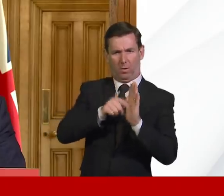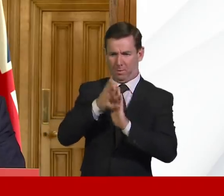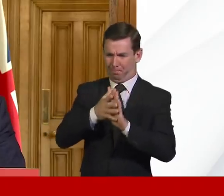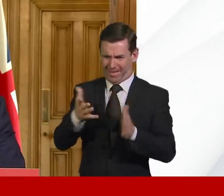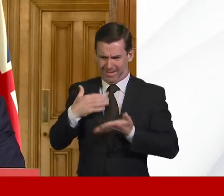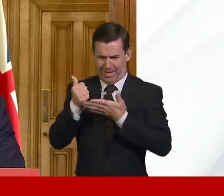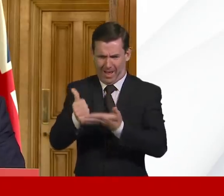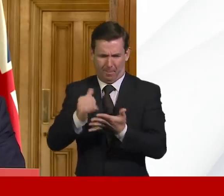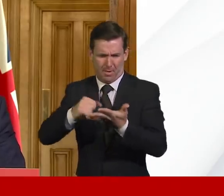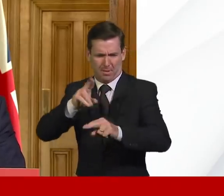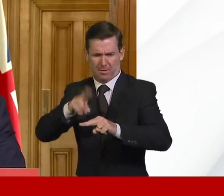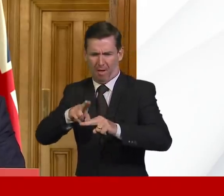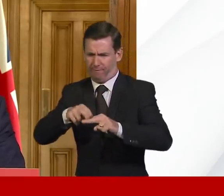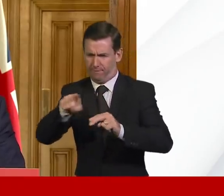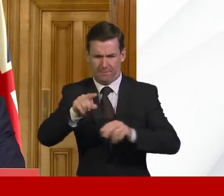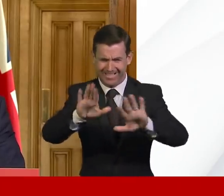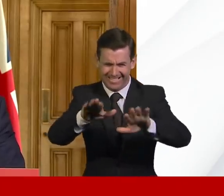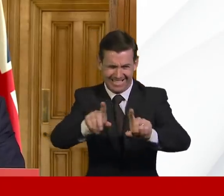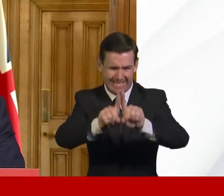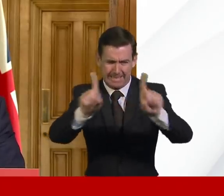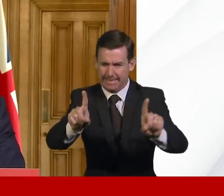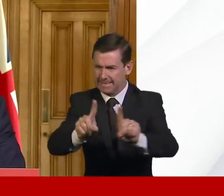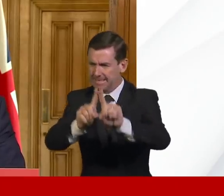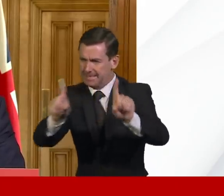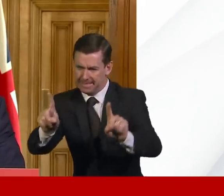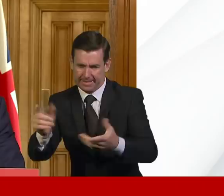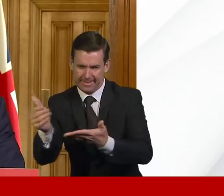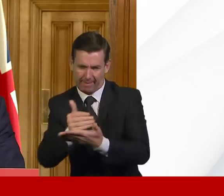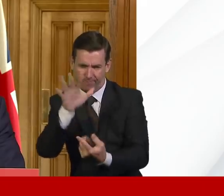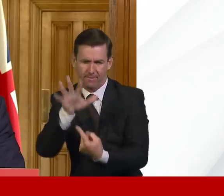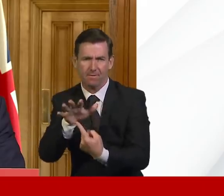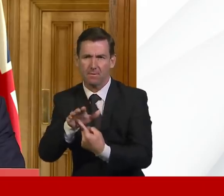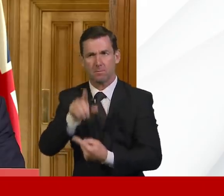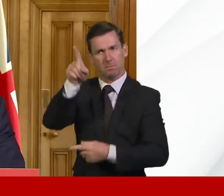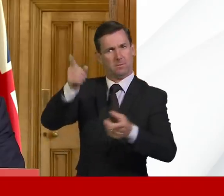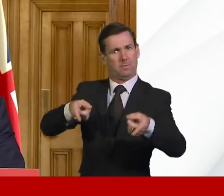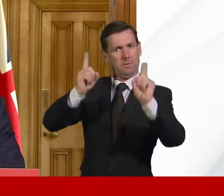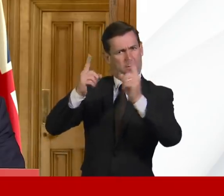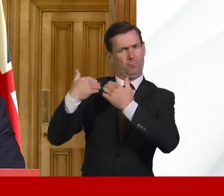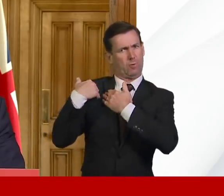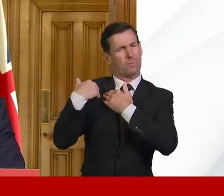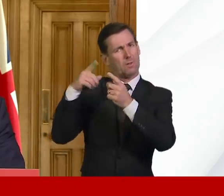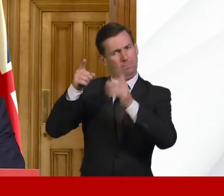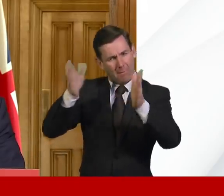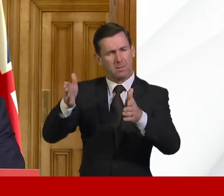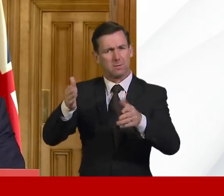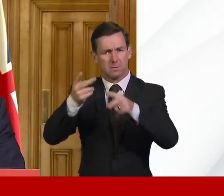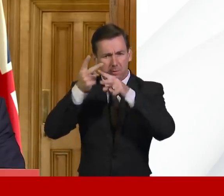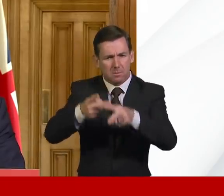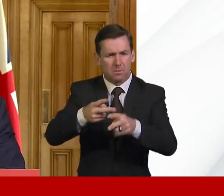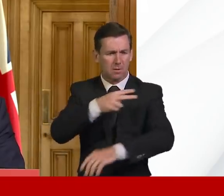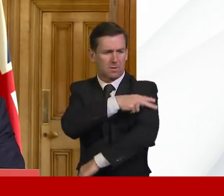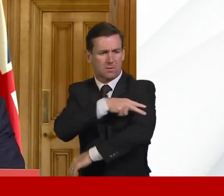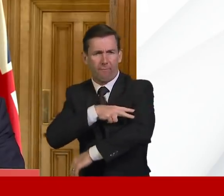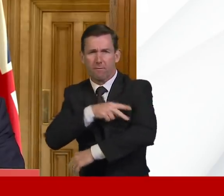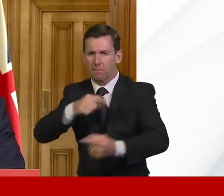that certainly is what very many employers are doing. I have conversations every day with businesses, with